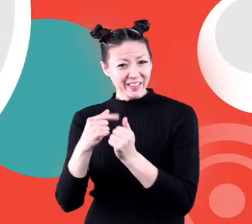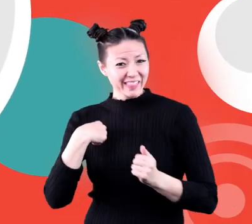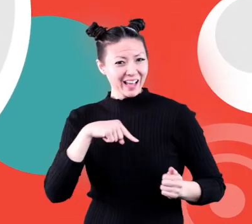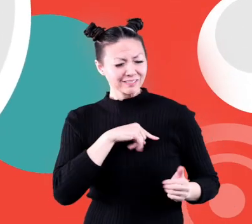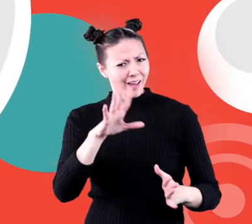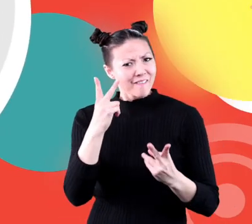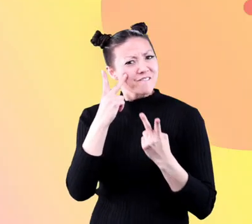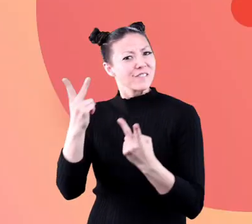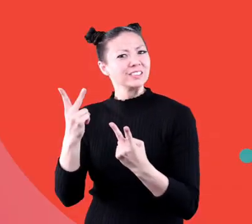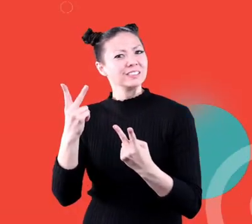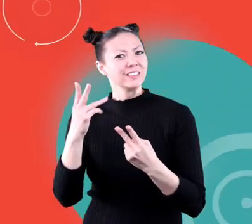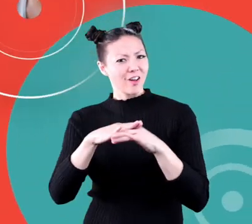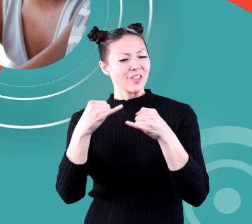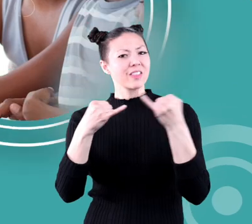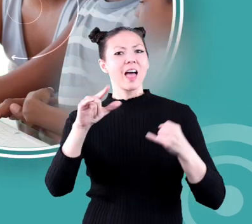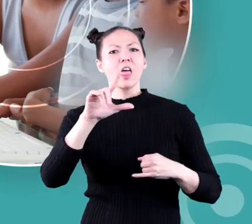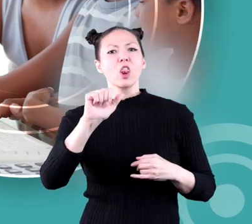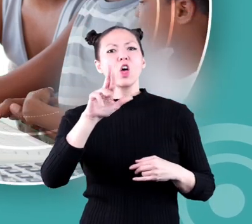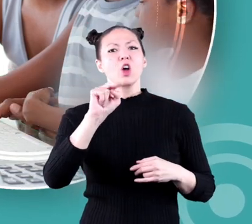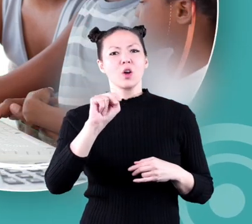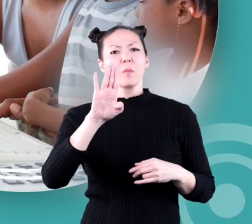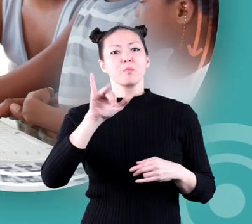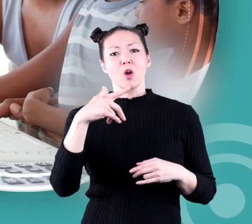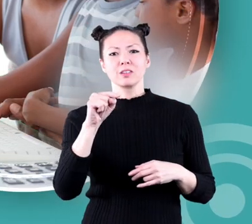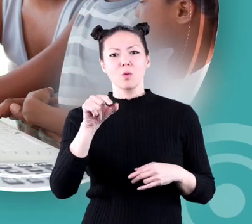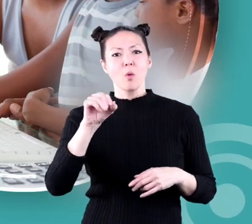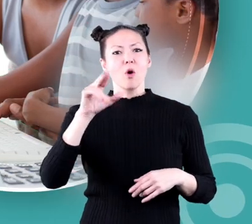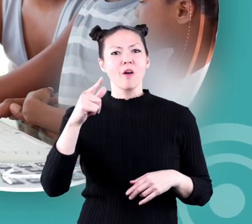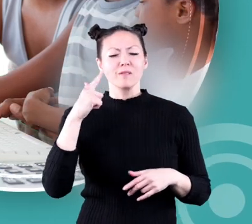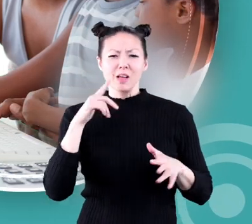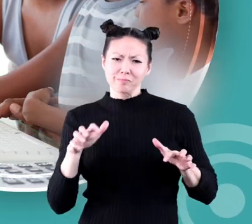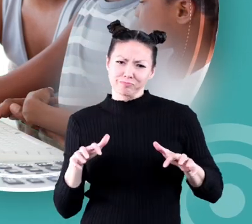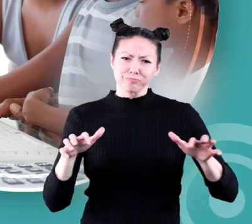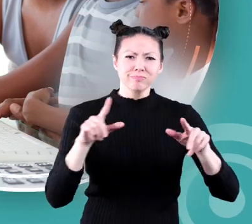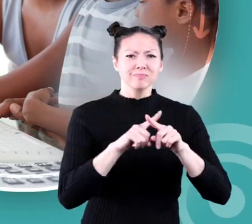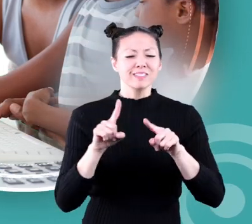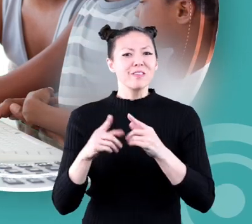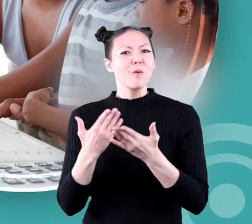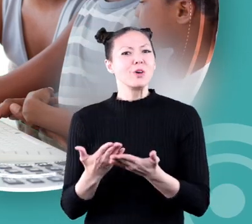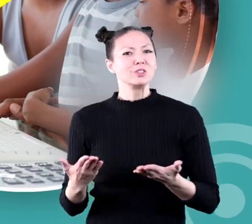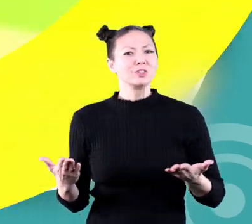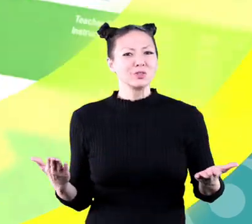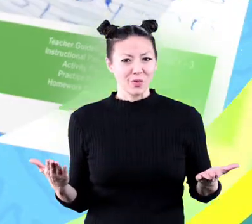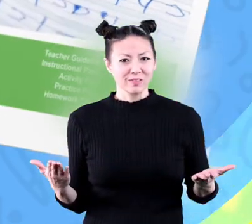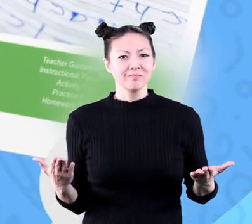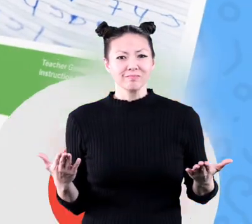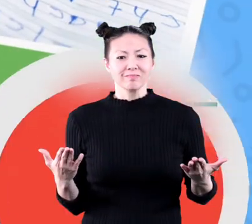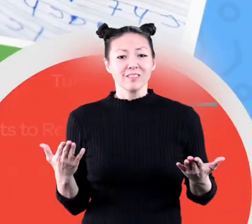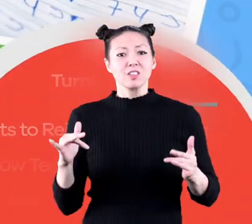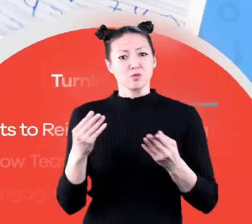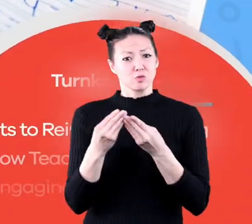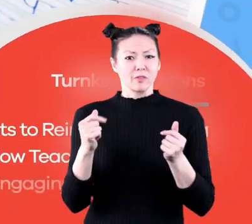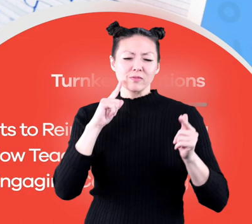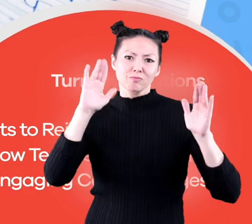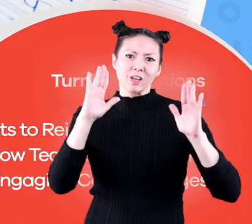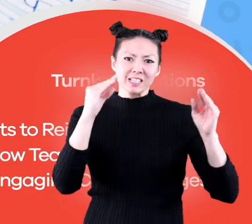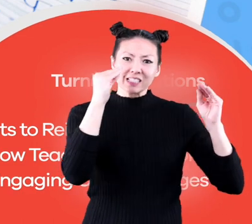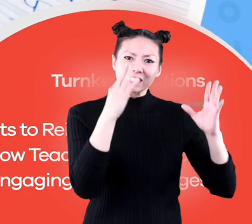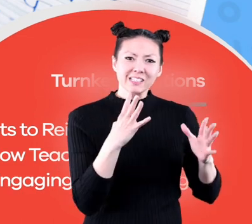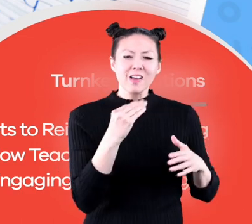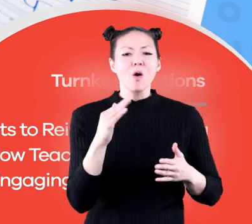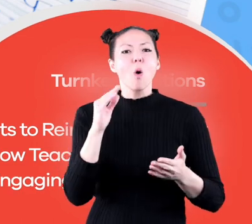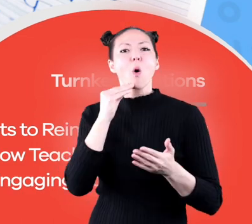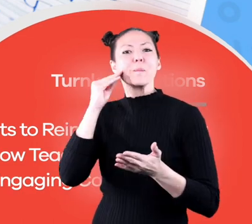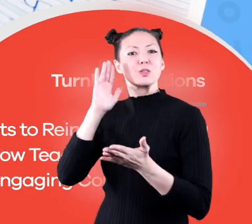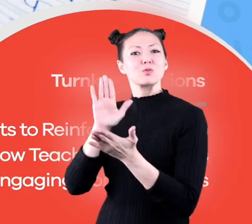Visit us at LearnBrite.org for thousands of free resources and turnkey solutions for